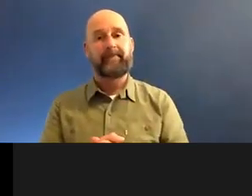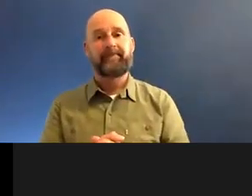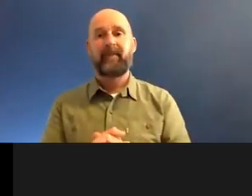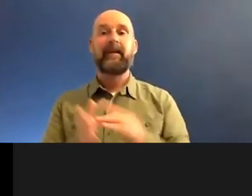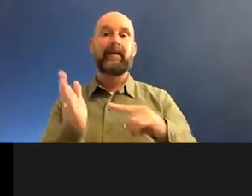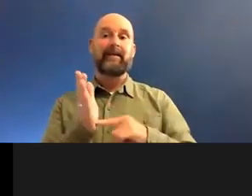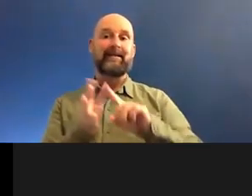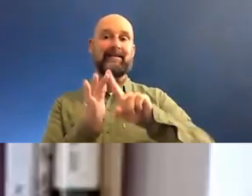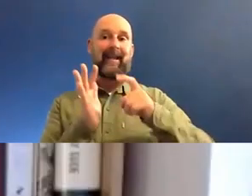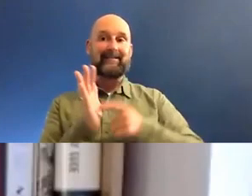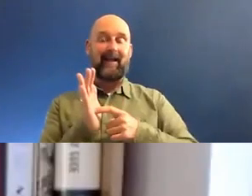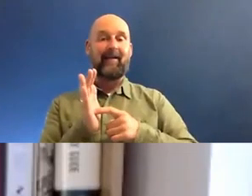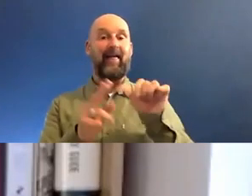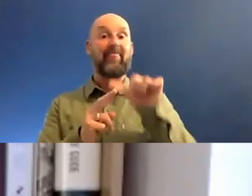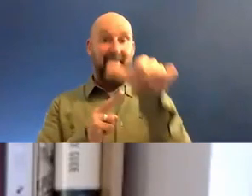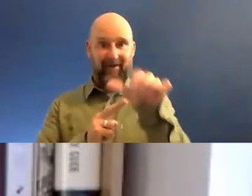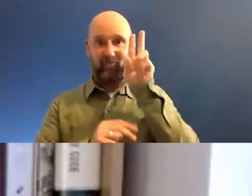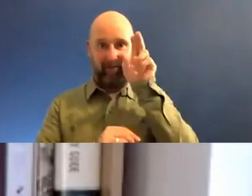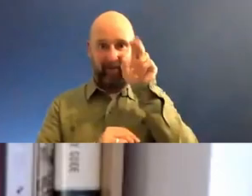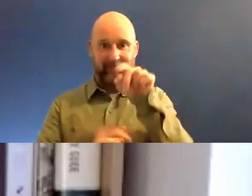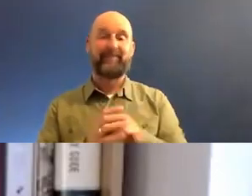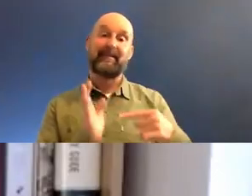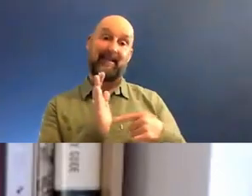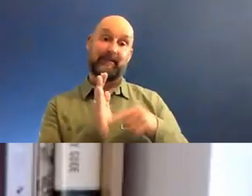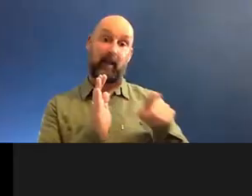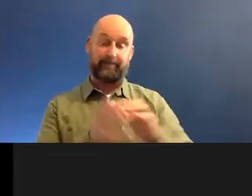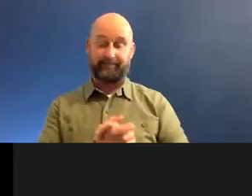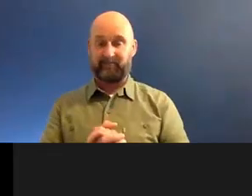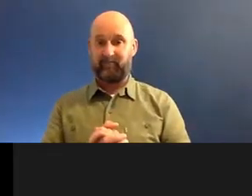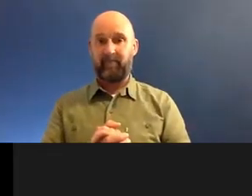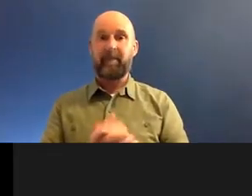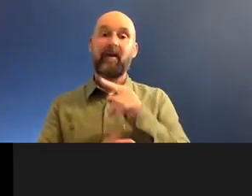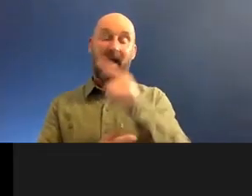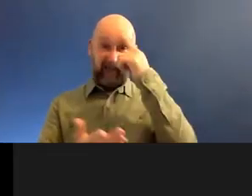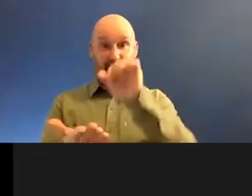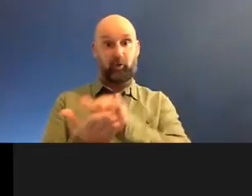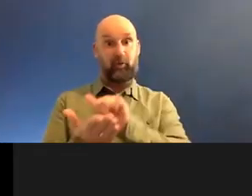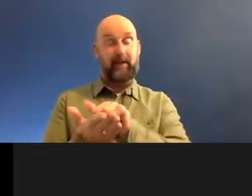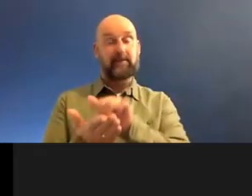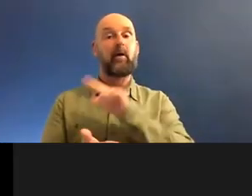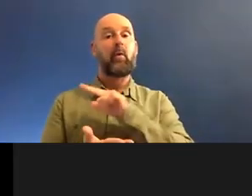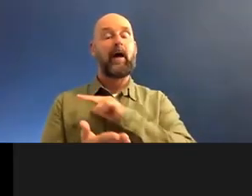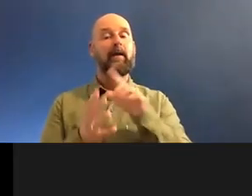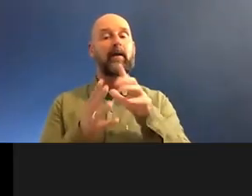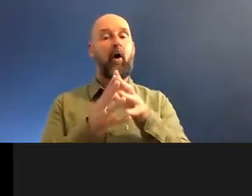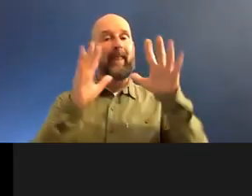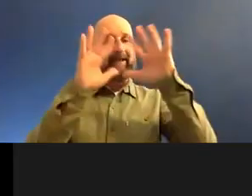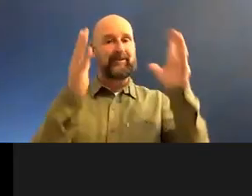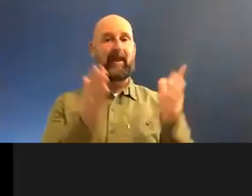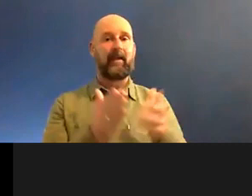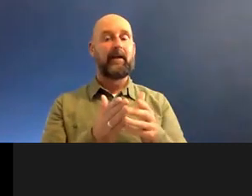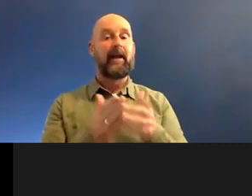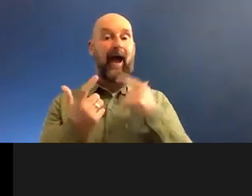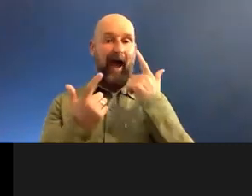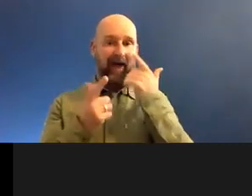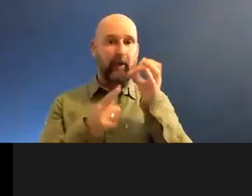add on the back of that. And then, Rabia. Yeah. And then if you, you're probably right on the kind of larger scale, but if you actually watch closely